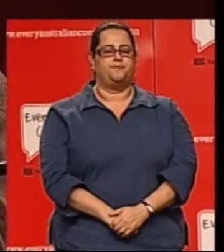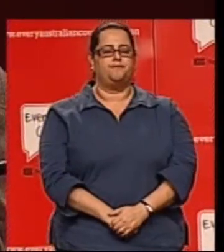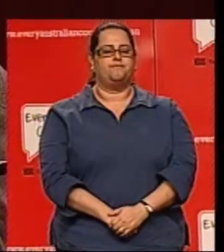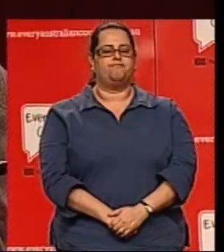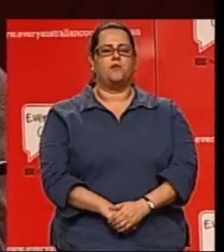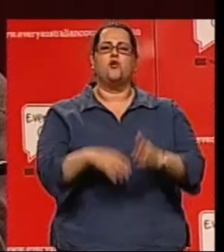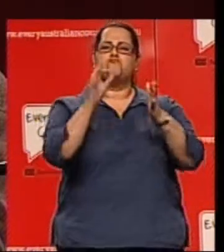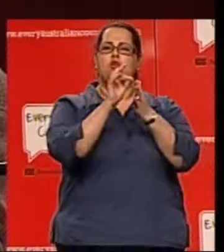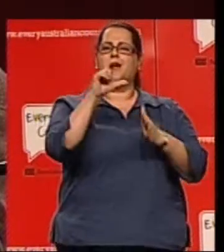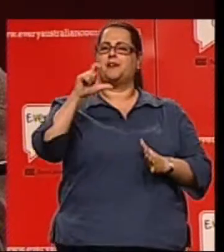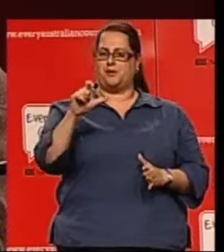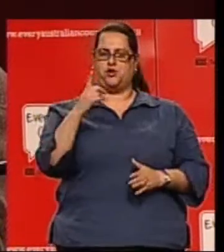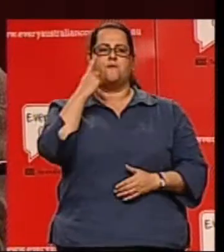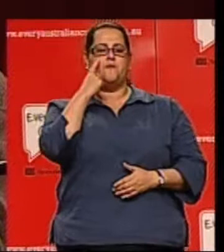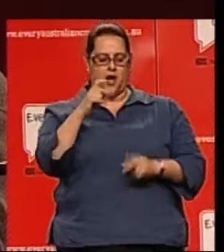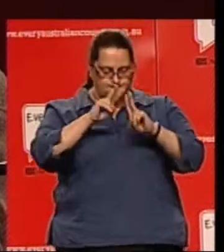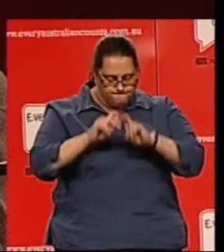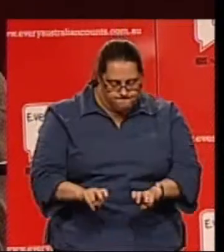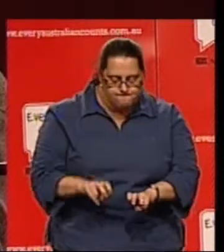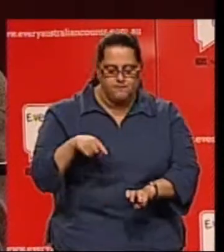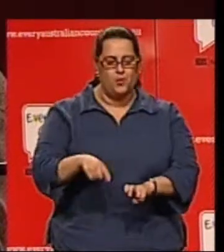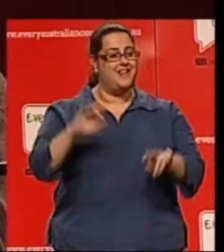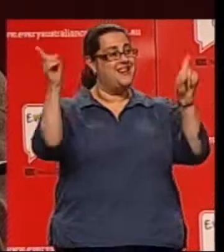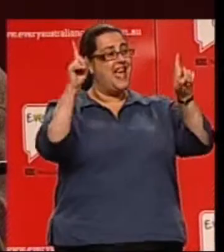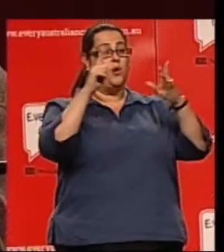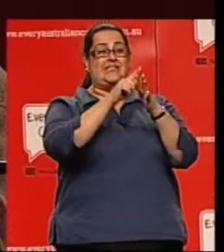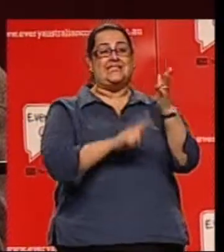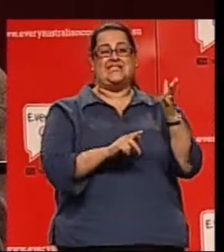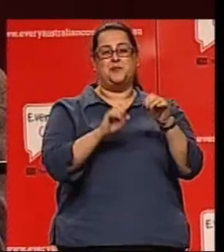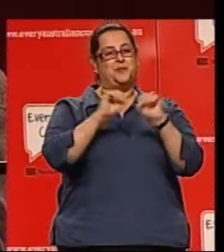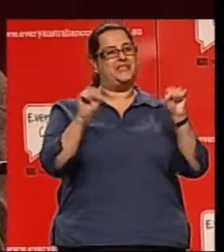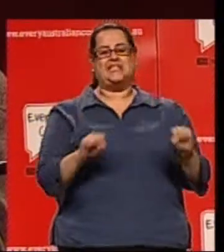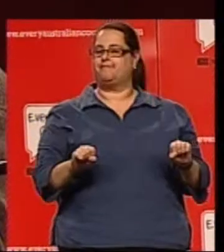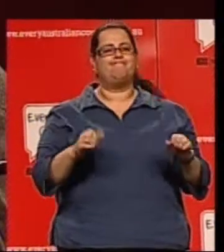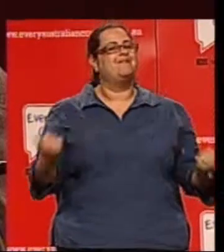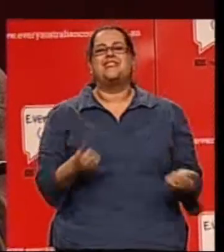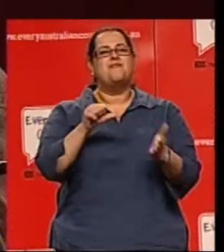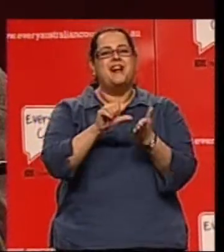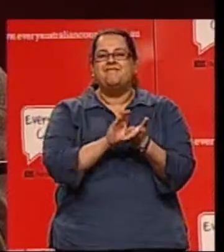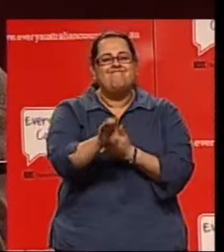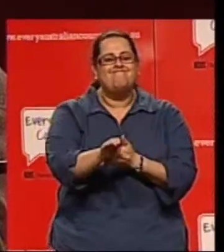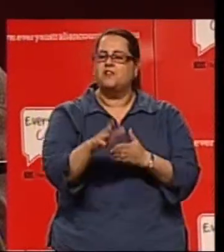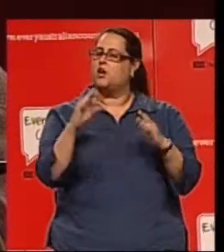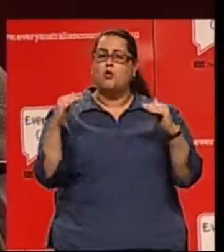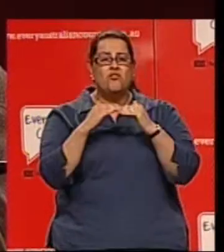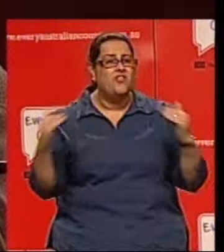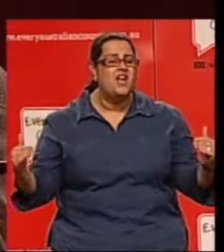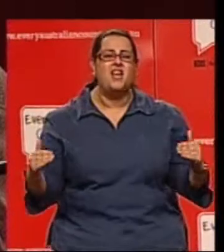The Productivity Commission found that the current disability system is underfunded, unfair,